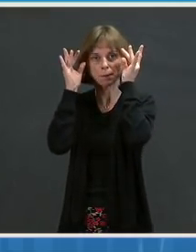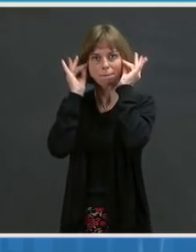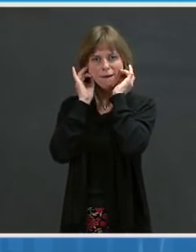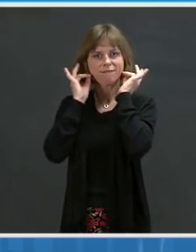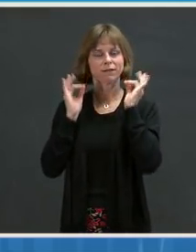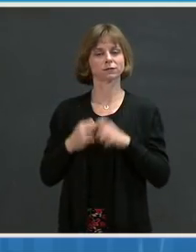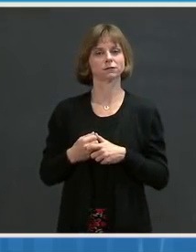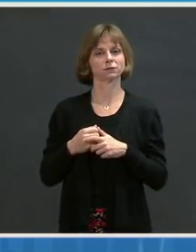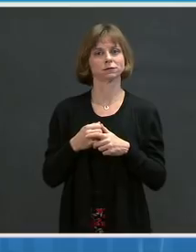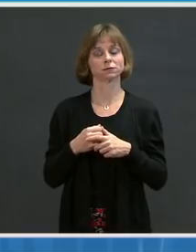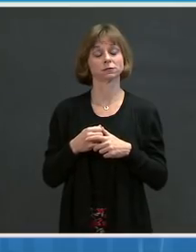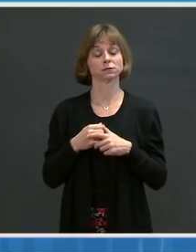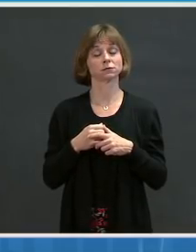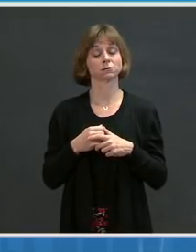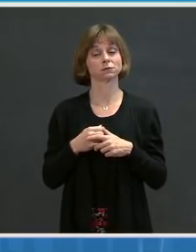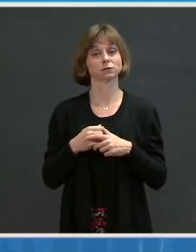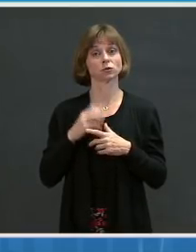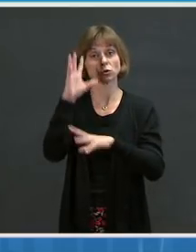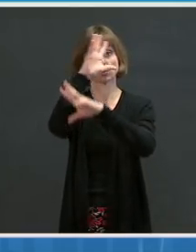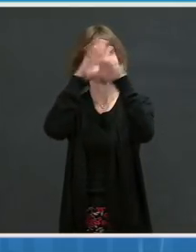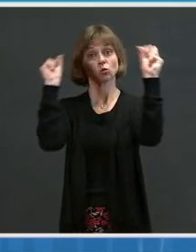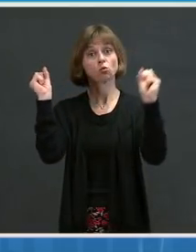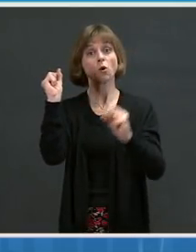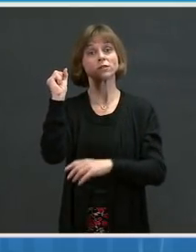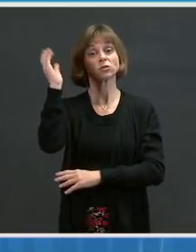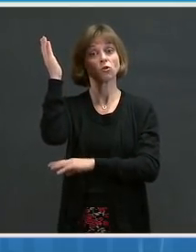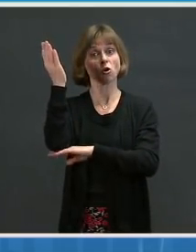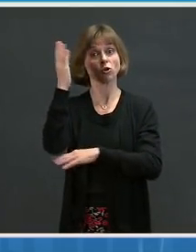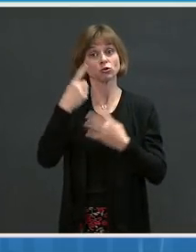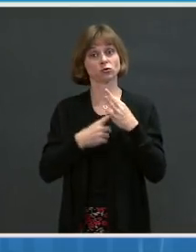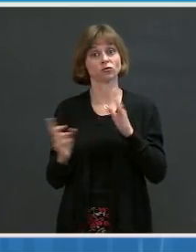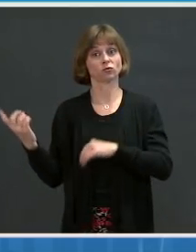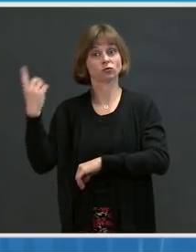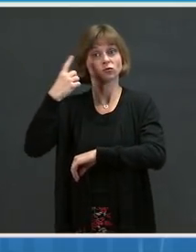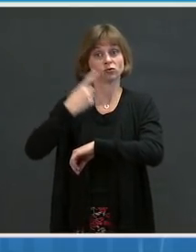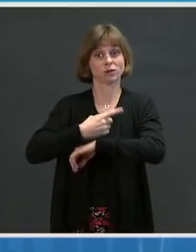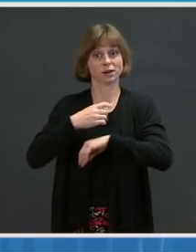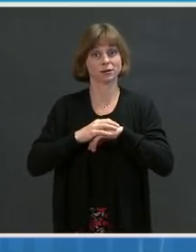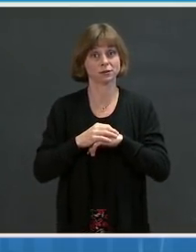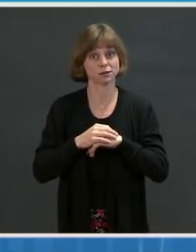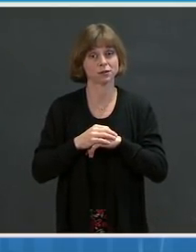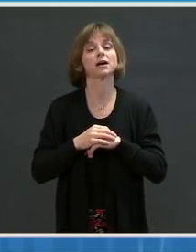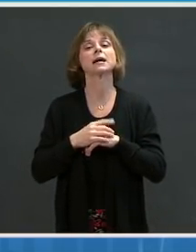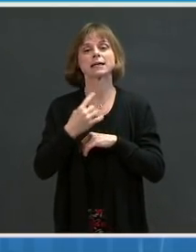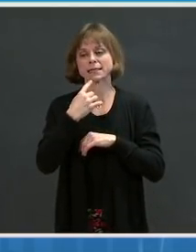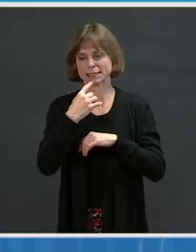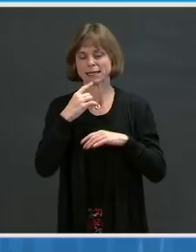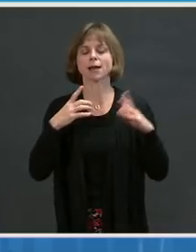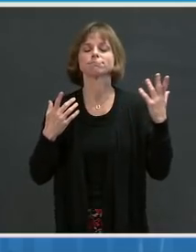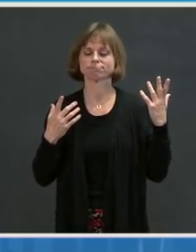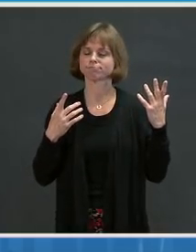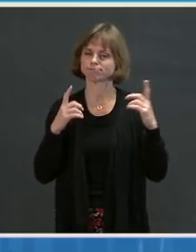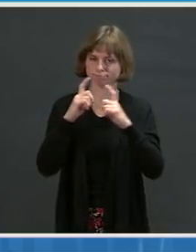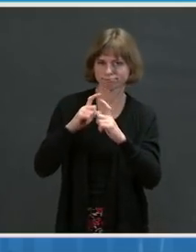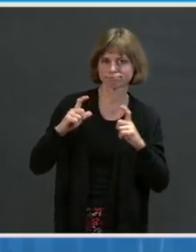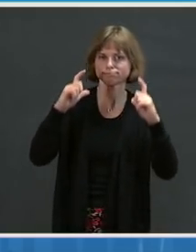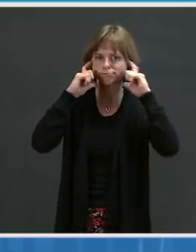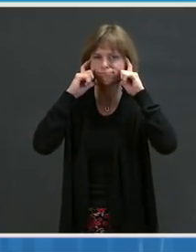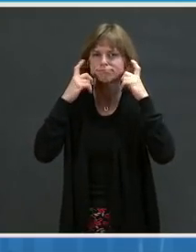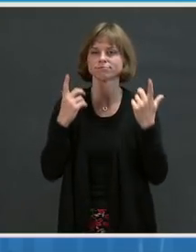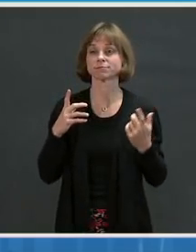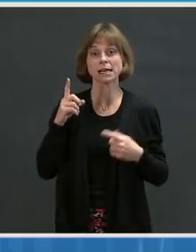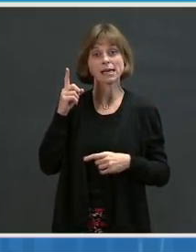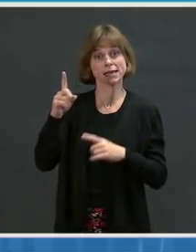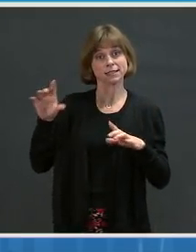address, he made a very clear request to the country, mask up. And he's taken action to require masks in federal